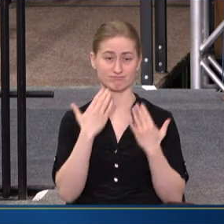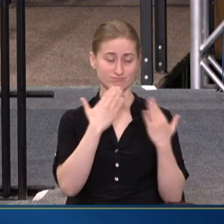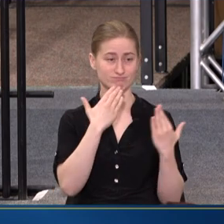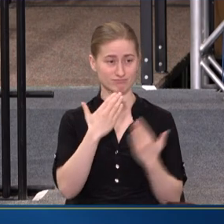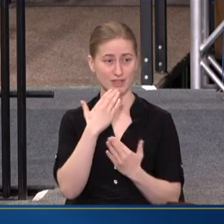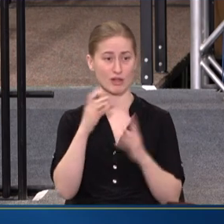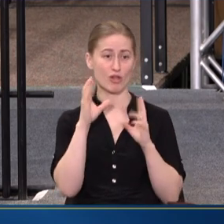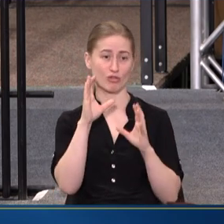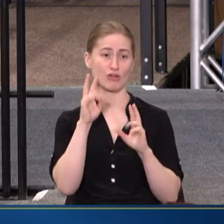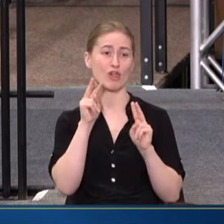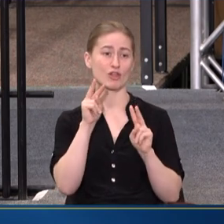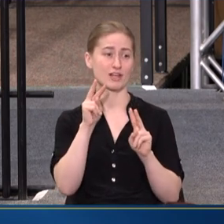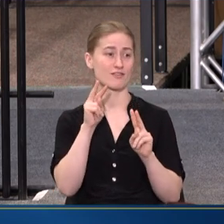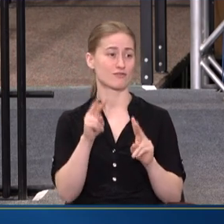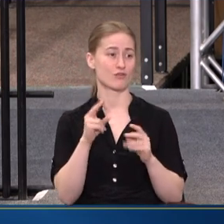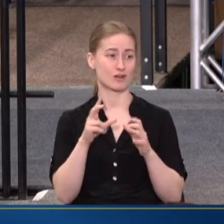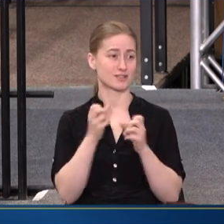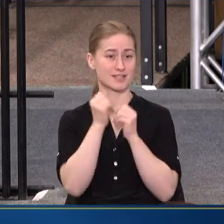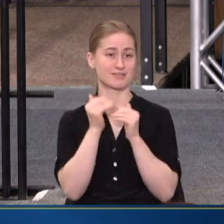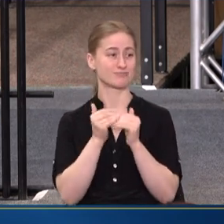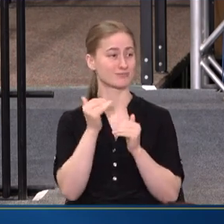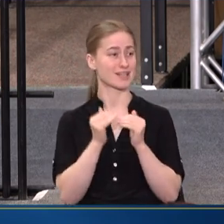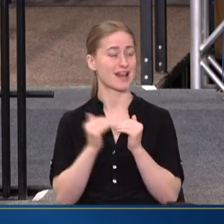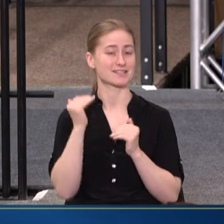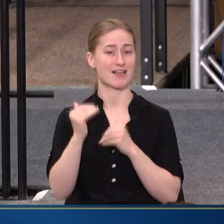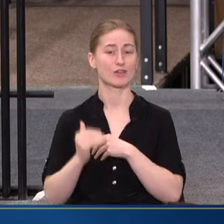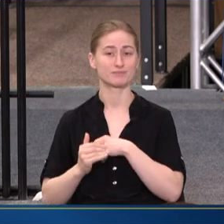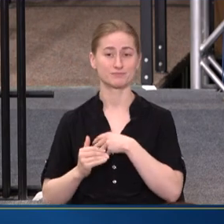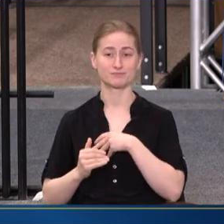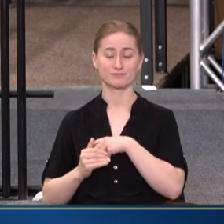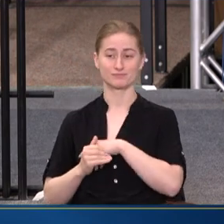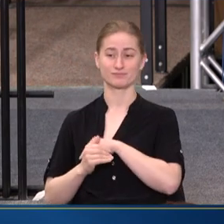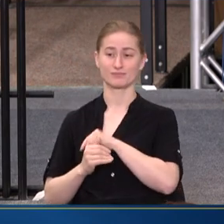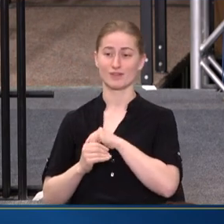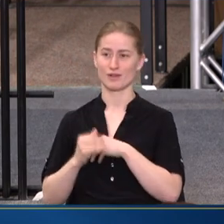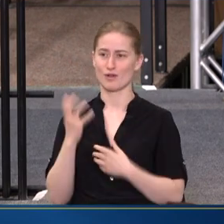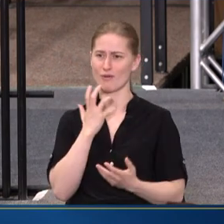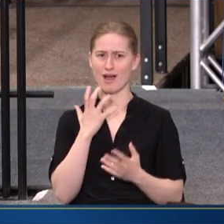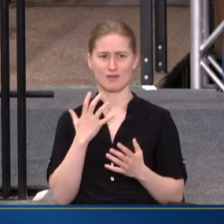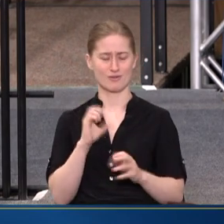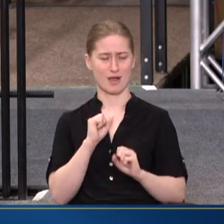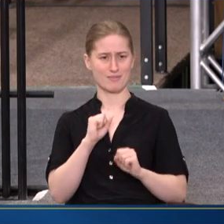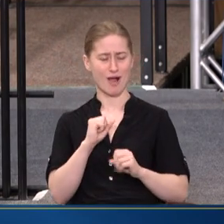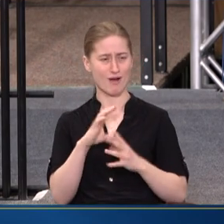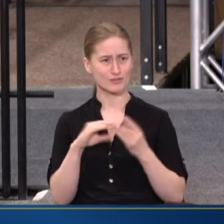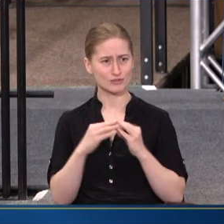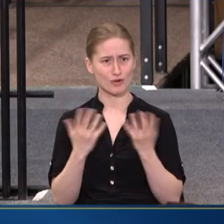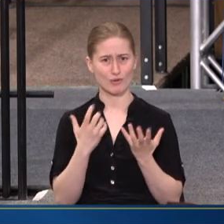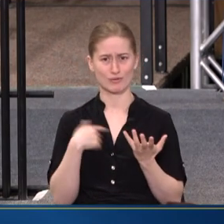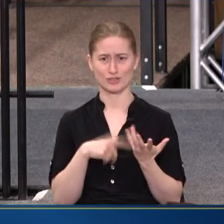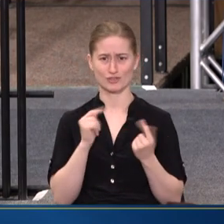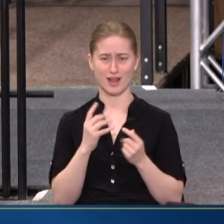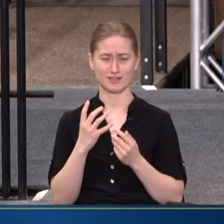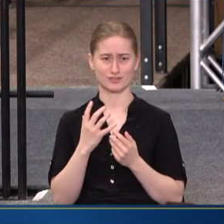JUST LOOKING FORWARD TO CONTINUE TO TAKE IT TO THE NEXT LEVEL. WOW, WHAT A POWERFUL STORY ABOUT WHAT WE'RE TRYING TO ACHIEVE, ABOUT HELPING